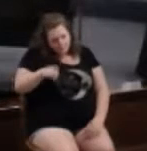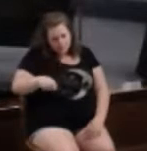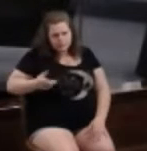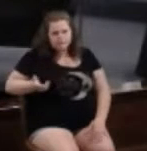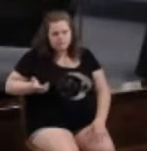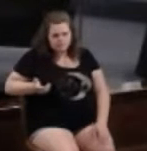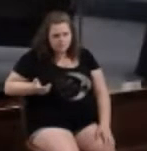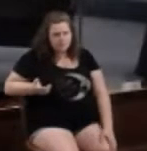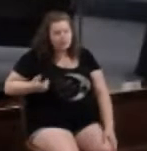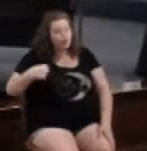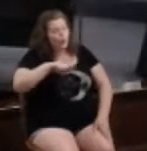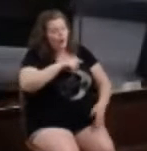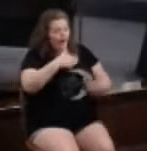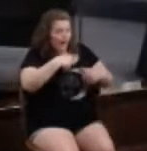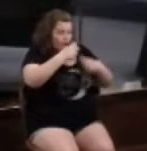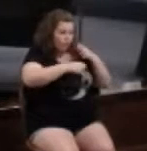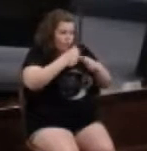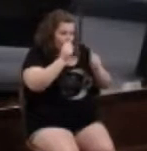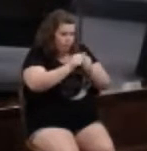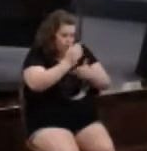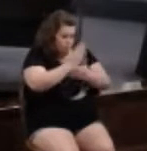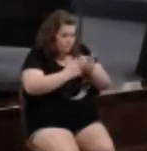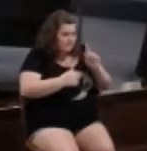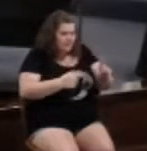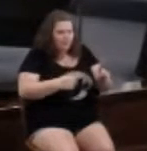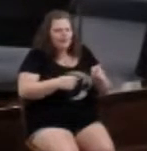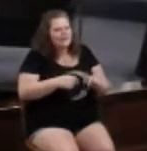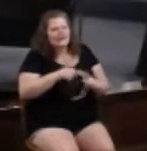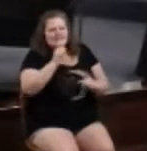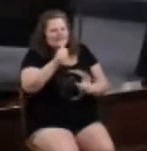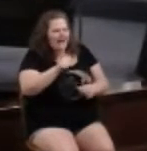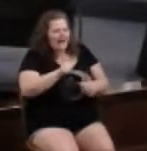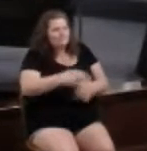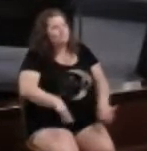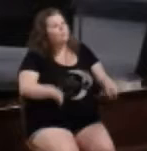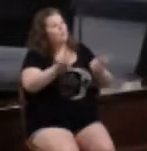You see, when we have a problem with somebody, it's not about winning.